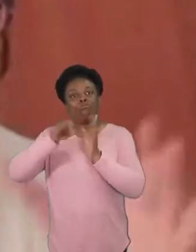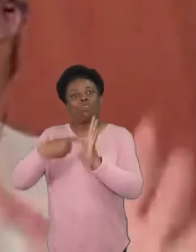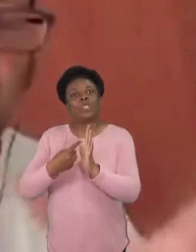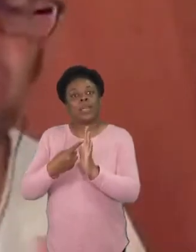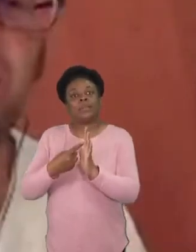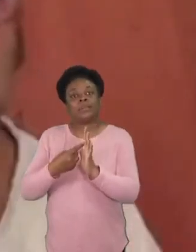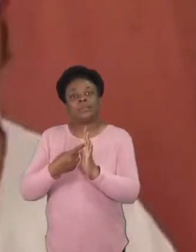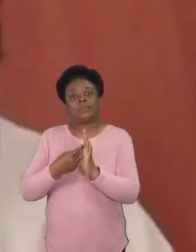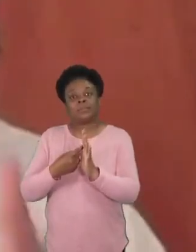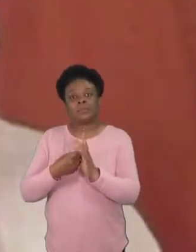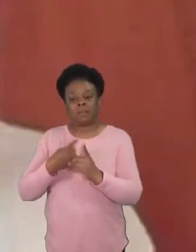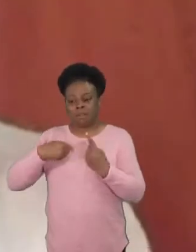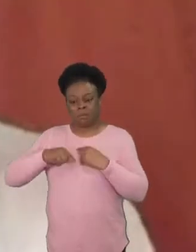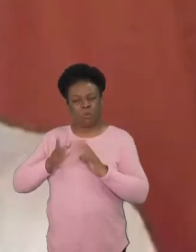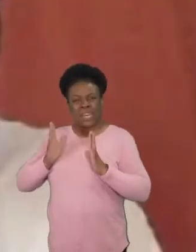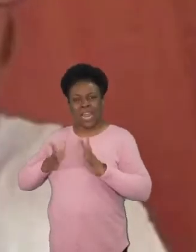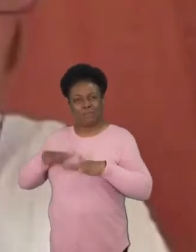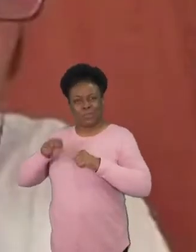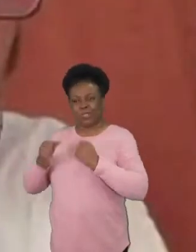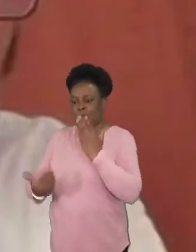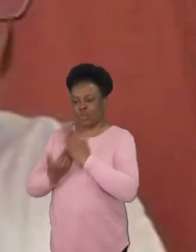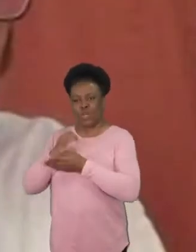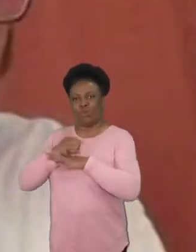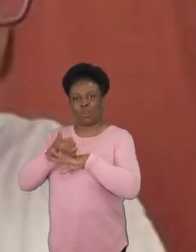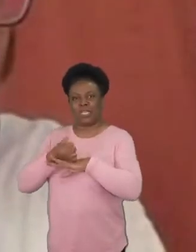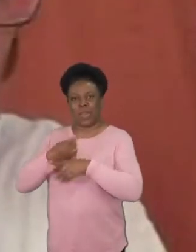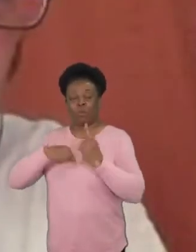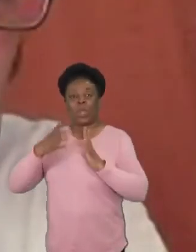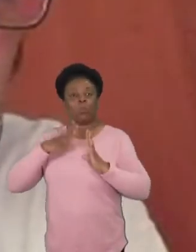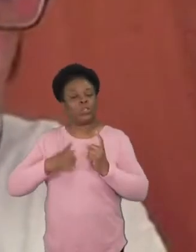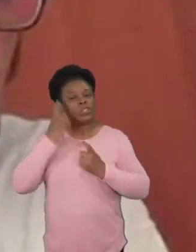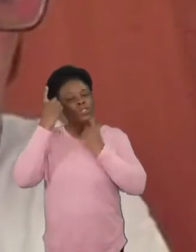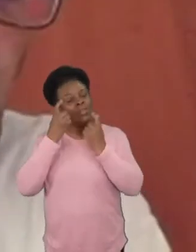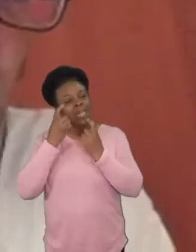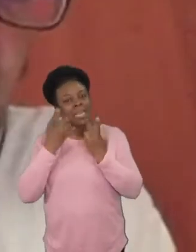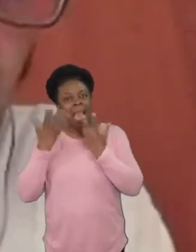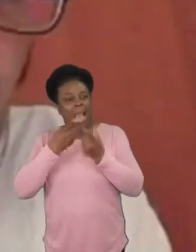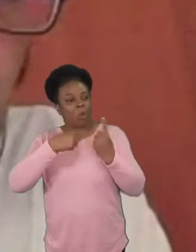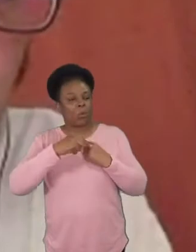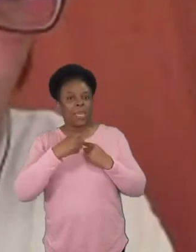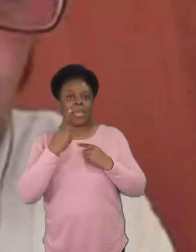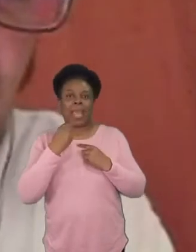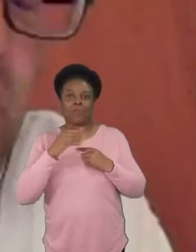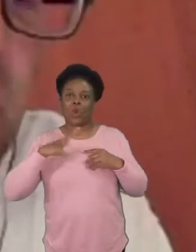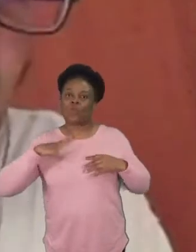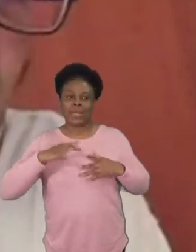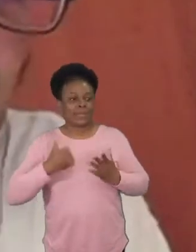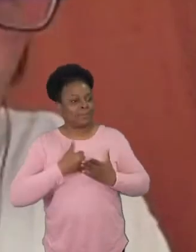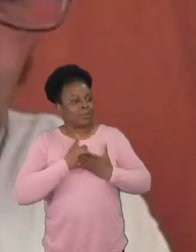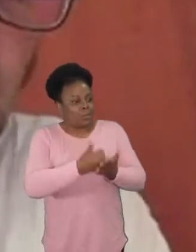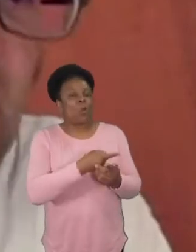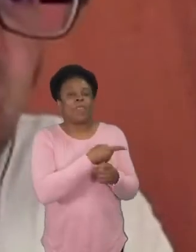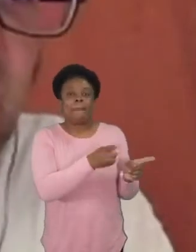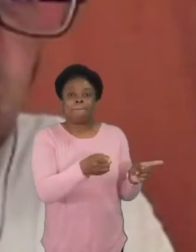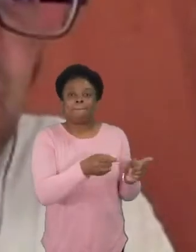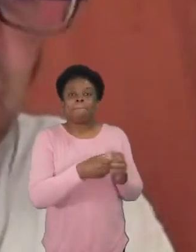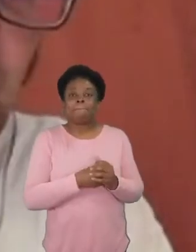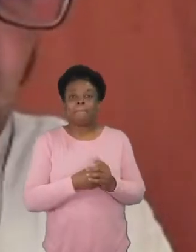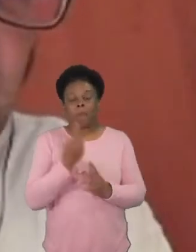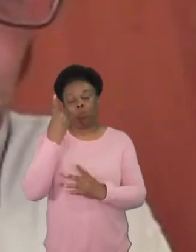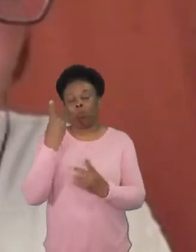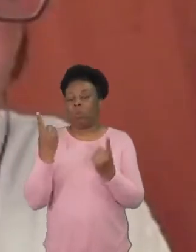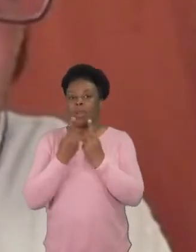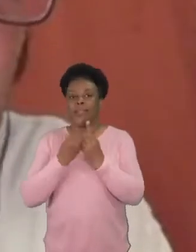than starting something new we just see you know how can we support what they're already doing i mean and and there's things that i wouldn't even think of like one of the biggest